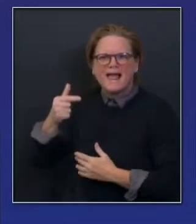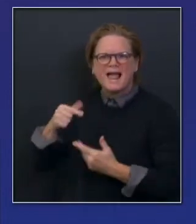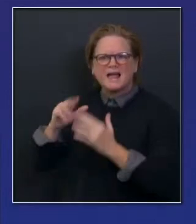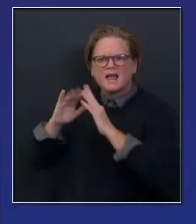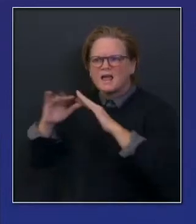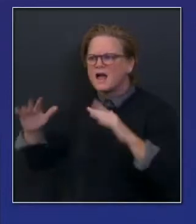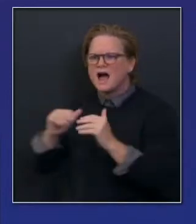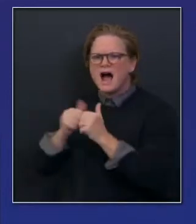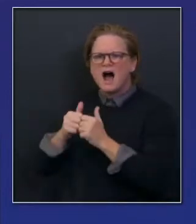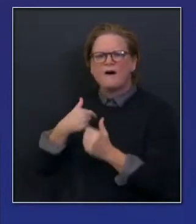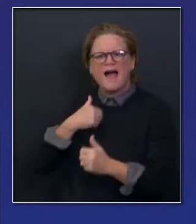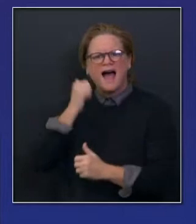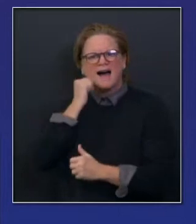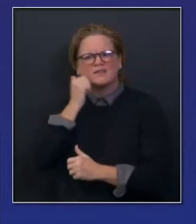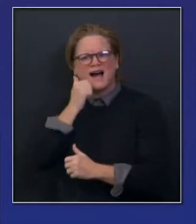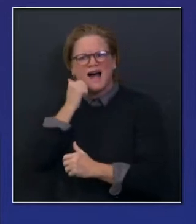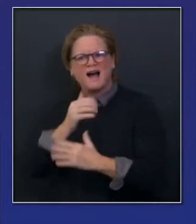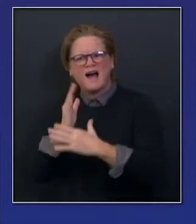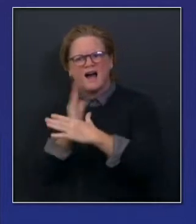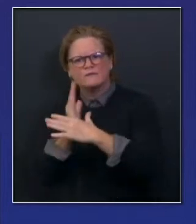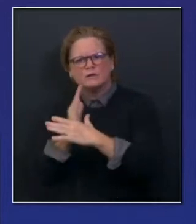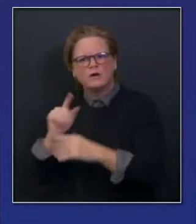single day. 142 yesterday.